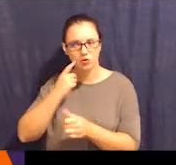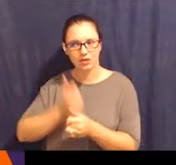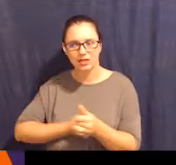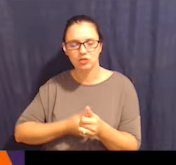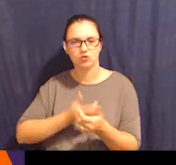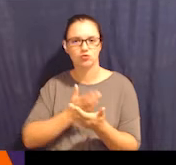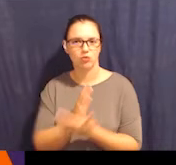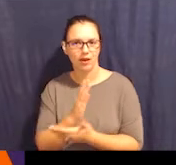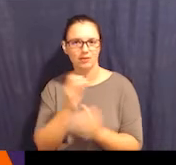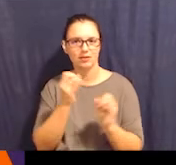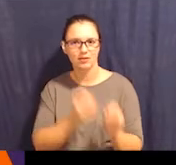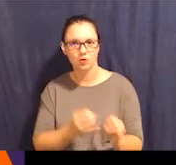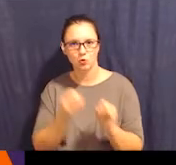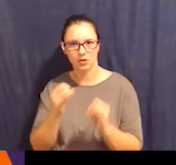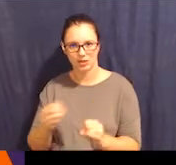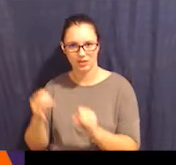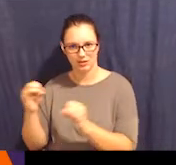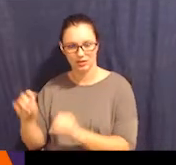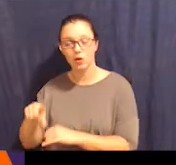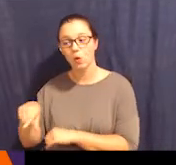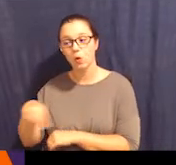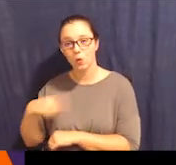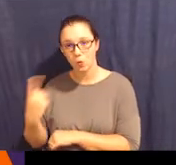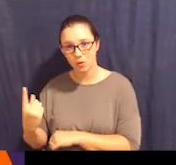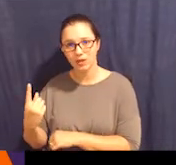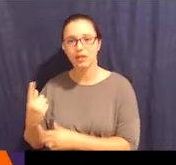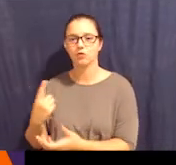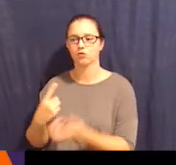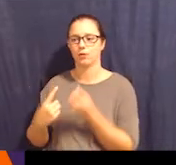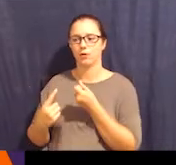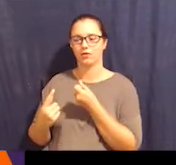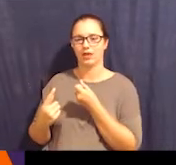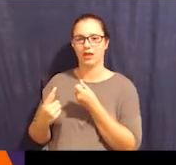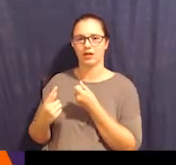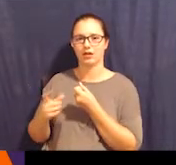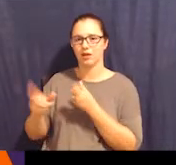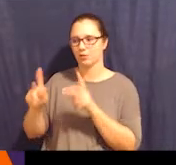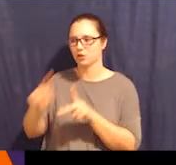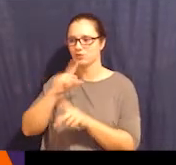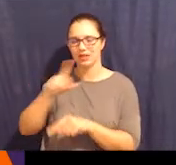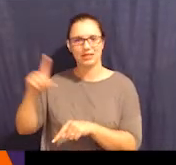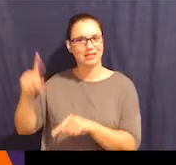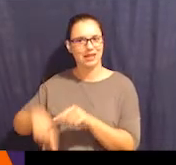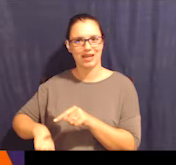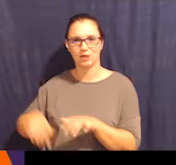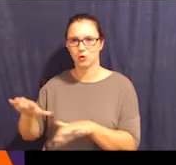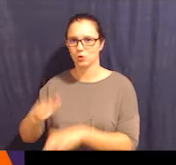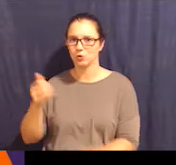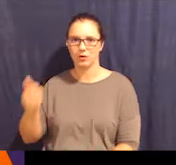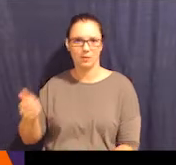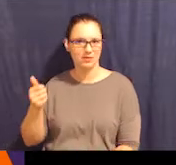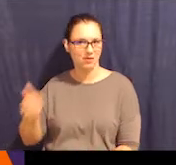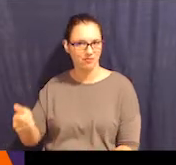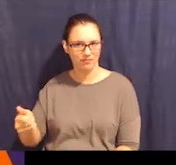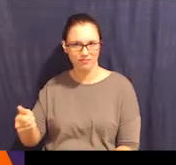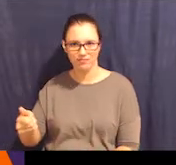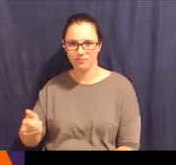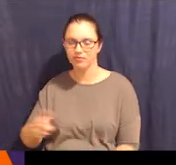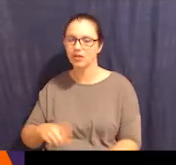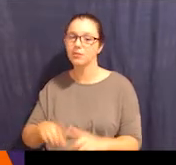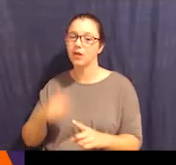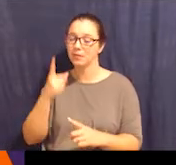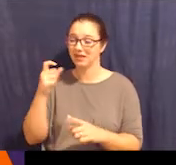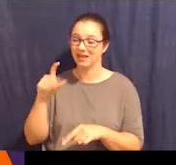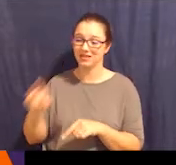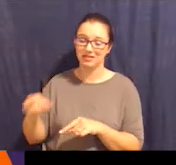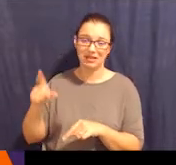for each right individually and only removing those that the person really absolutely cannot do. But